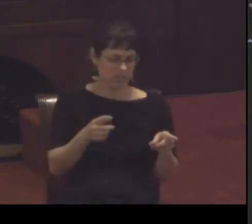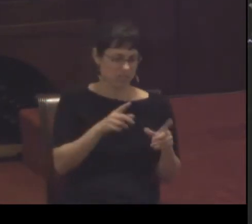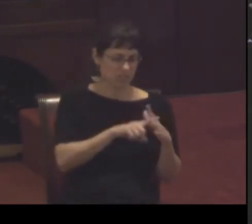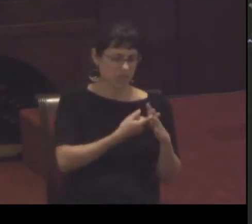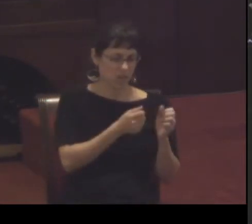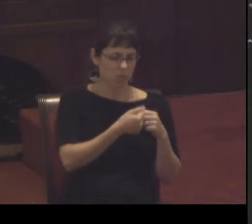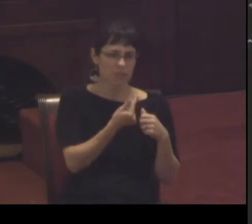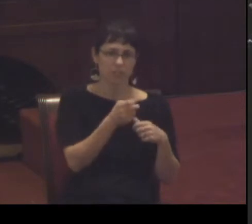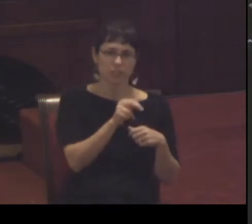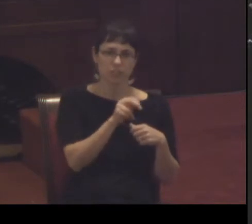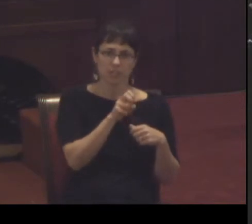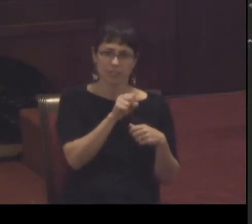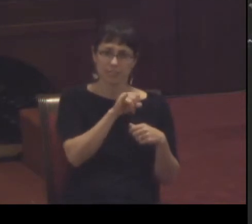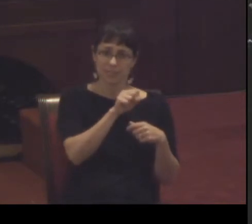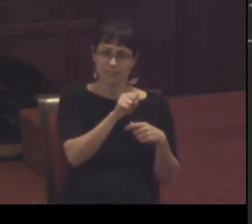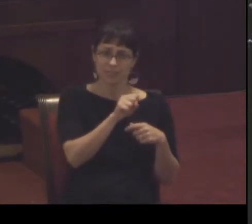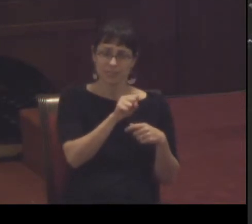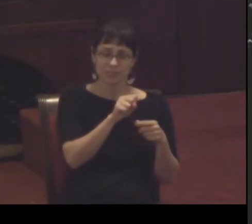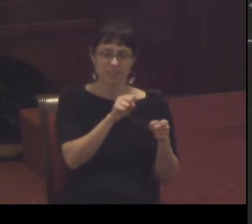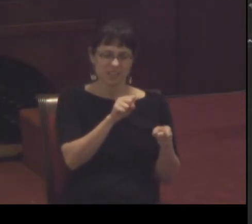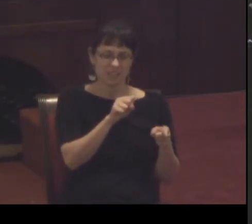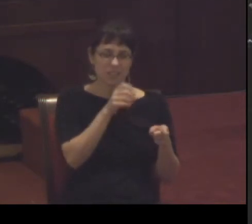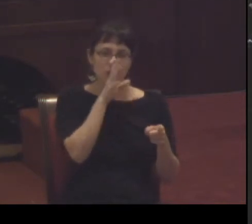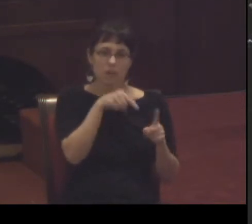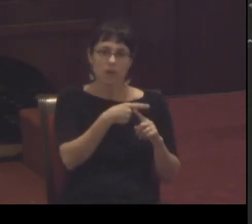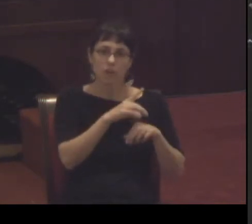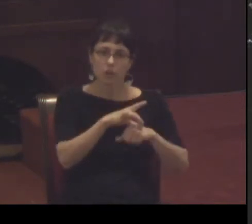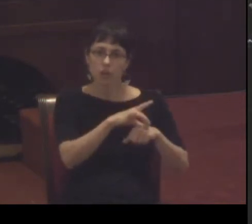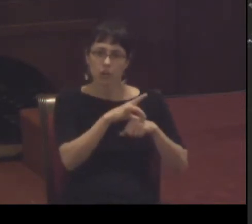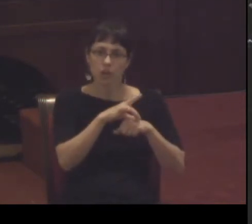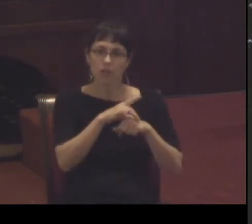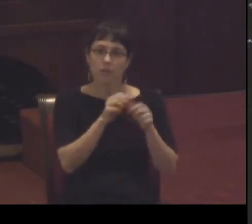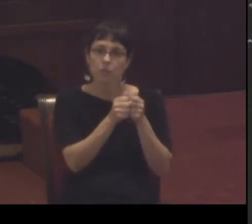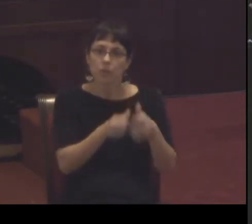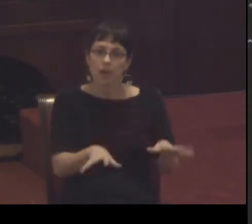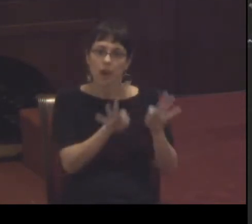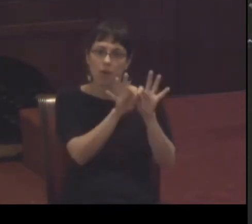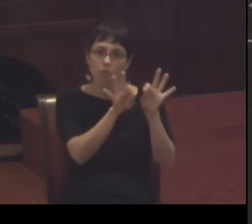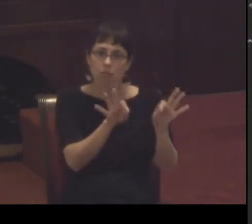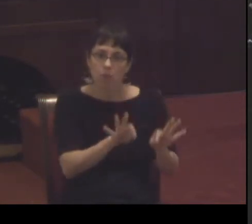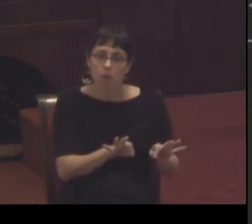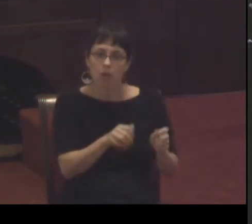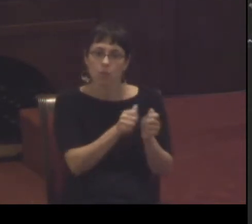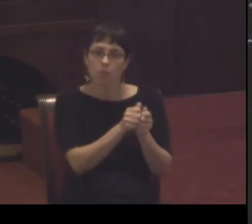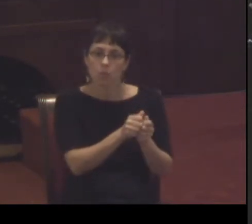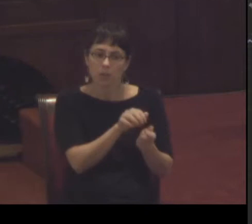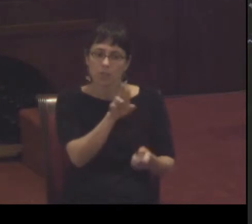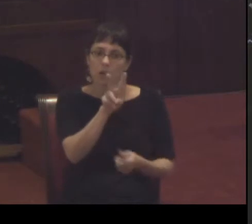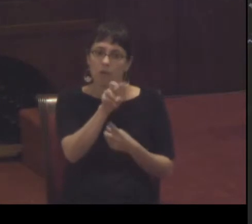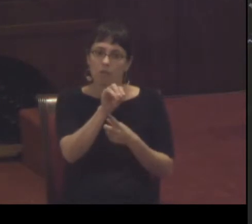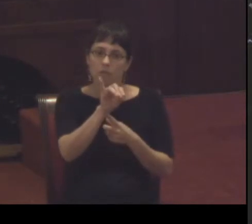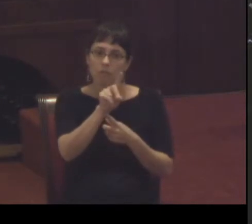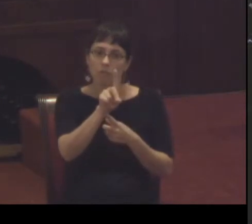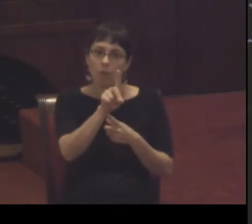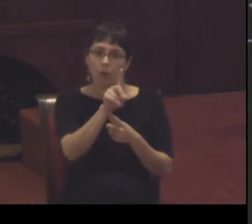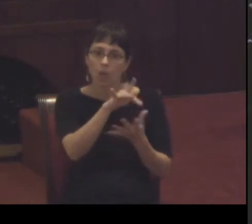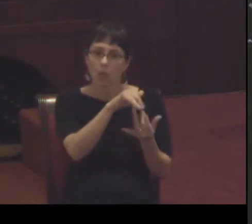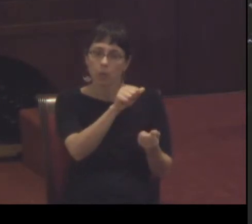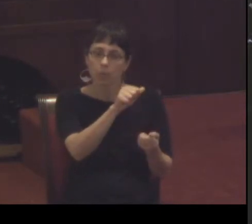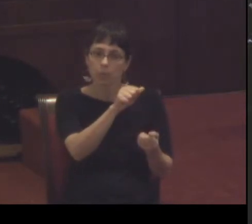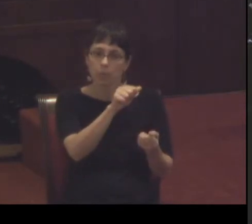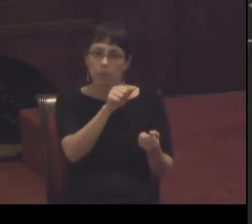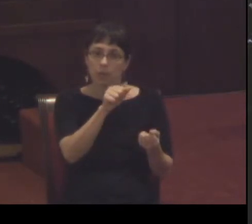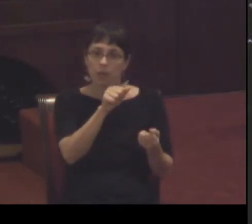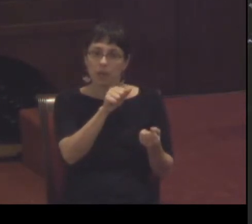earth as formless and void in Genesis well it's a translation in English of this wonderfully poetic Hebrew phrase